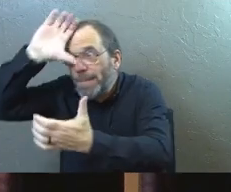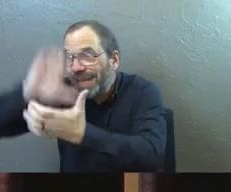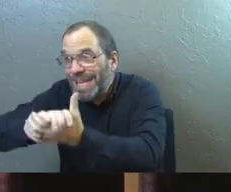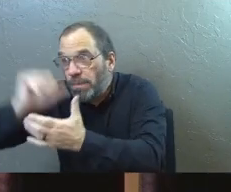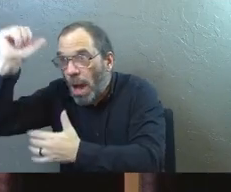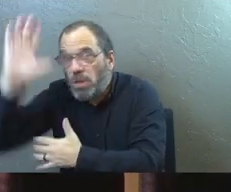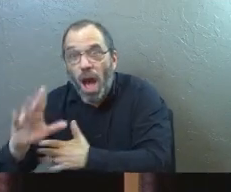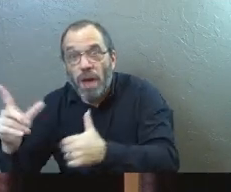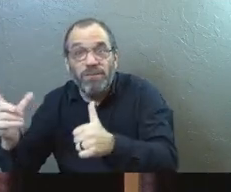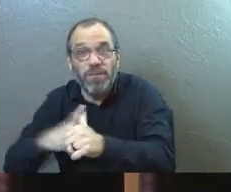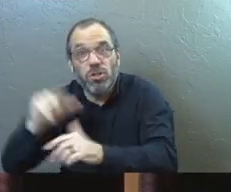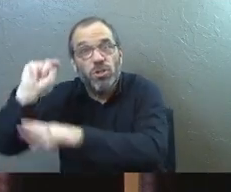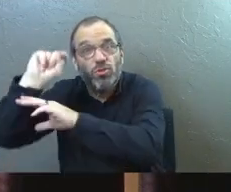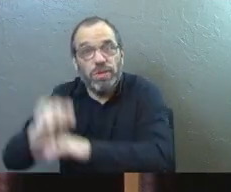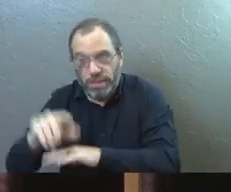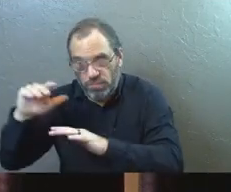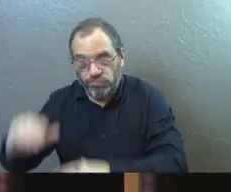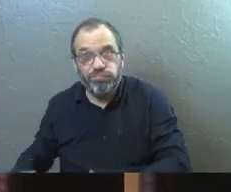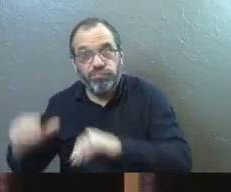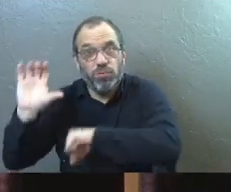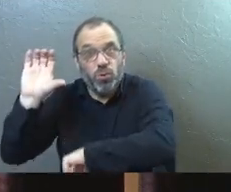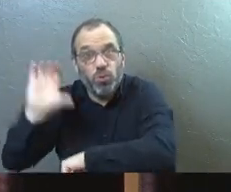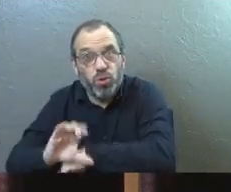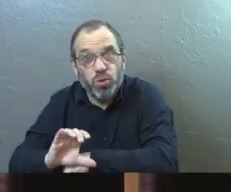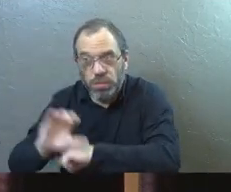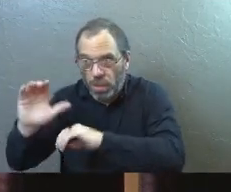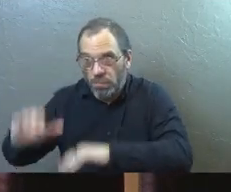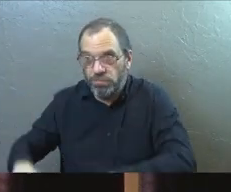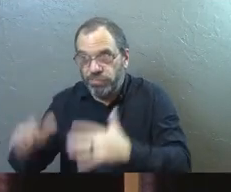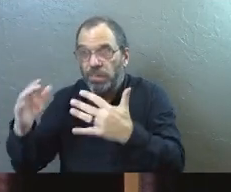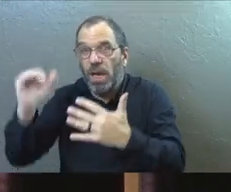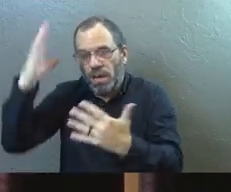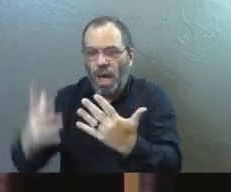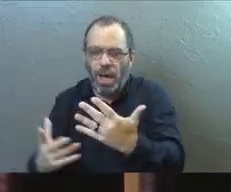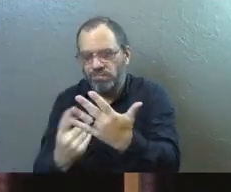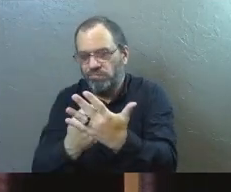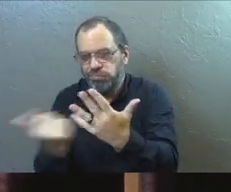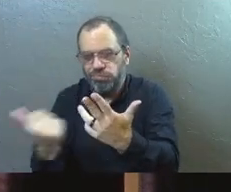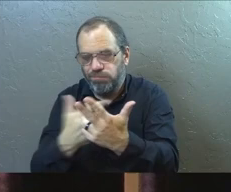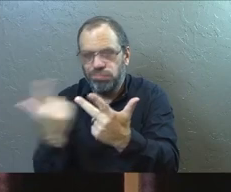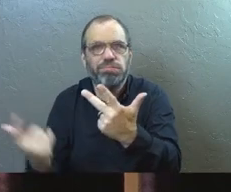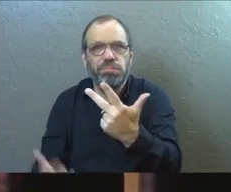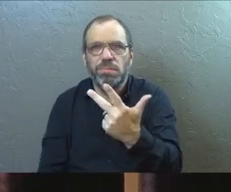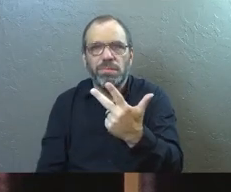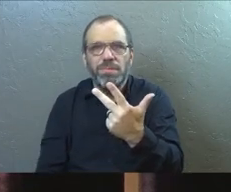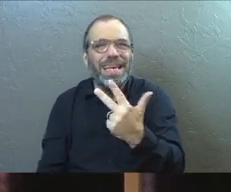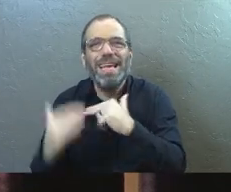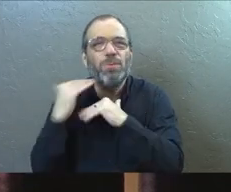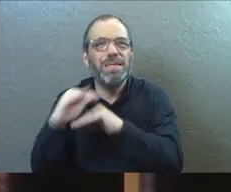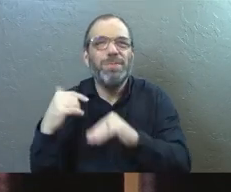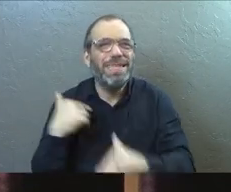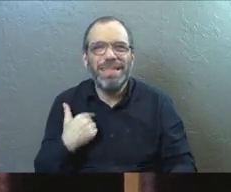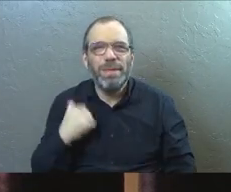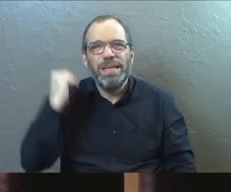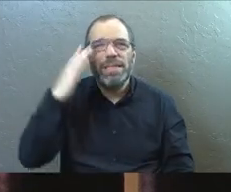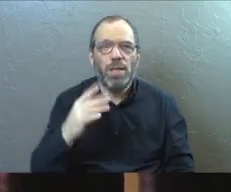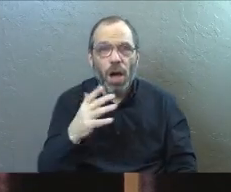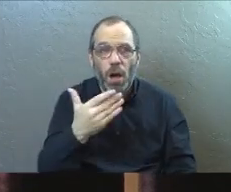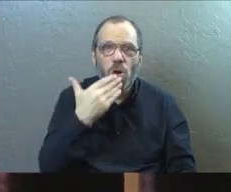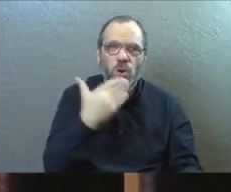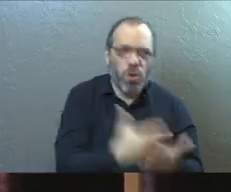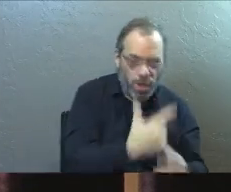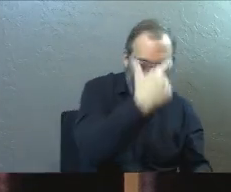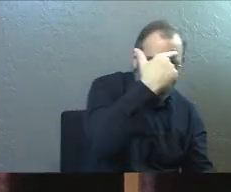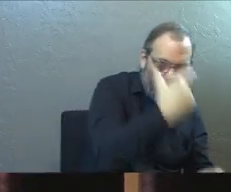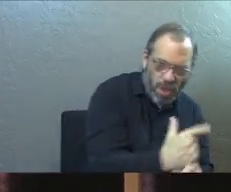believe about God from the tradition that I was raised in, the church I was raised in. And it just was holding me back. And so God brought a good